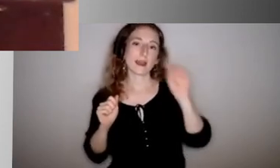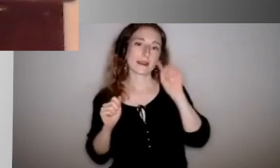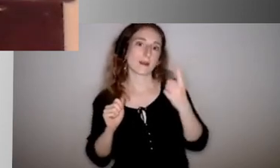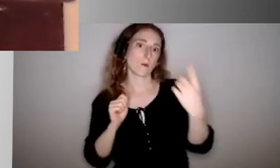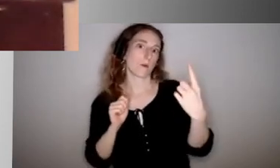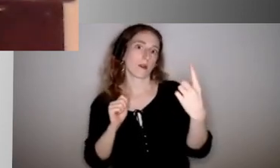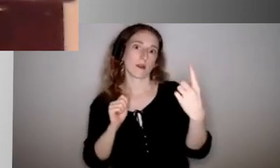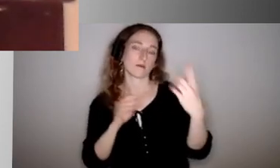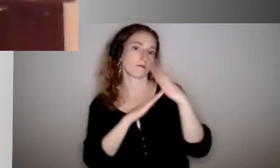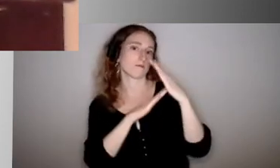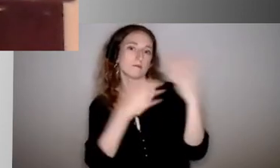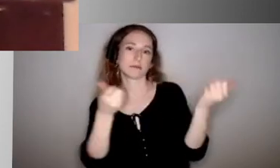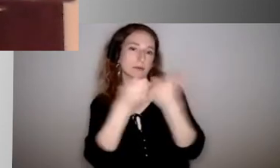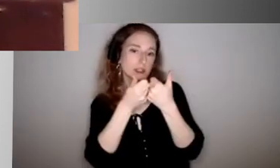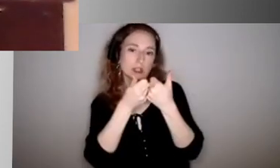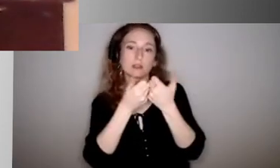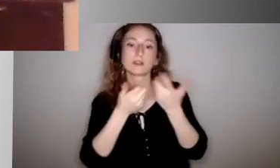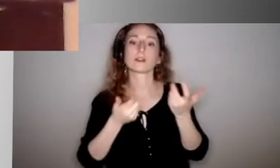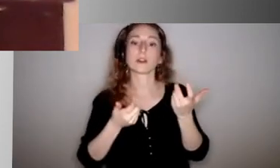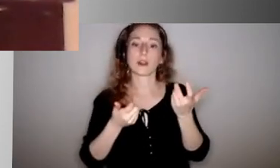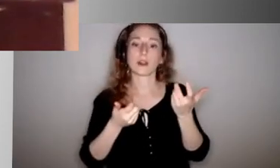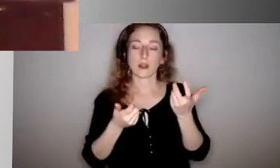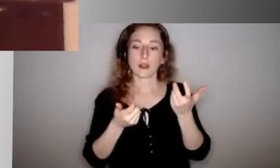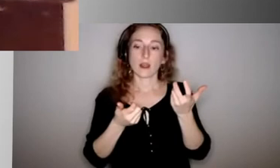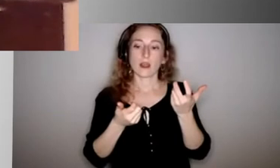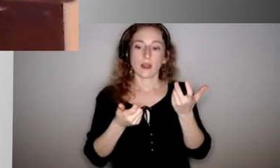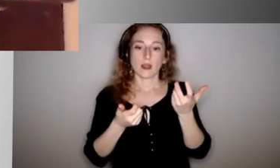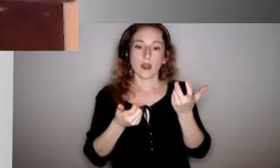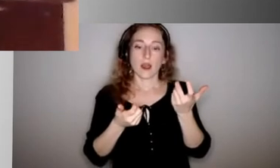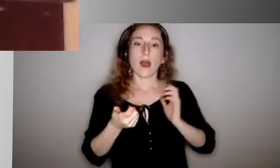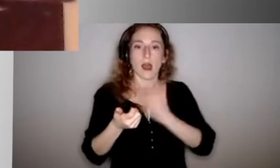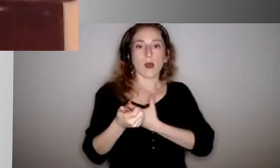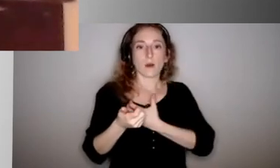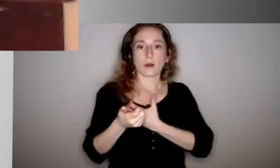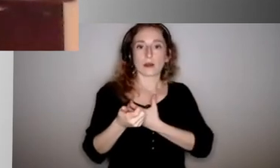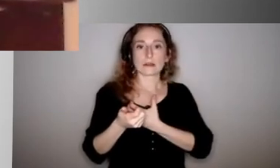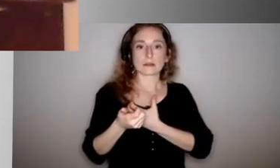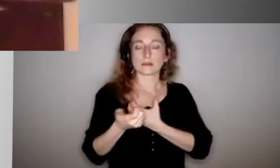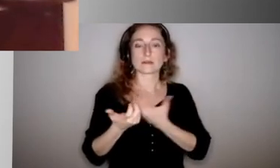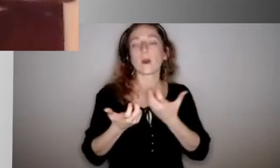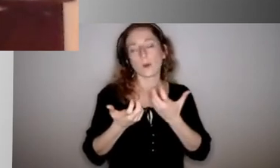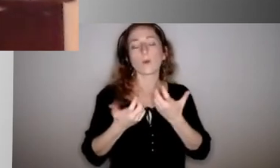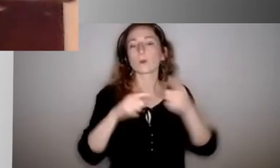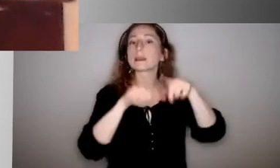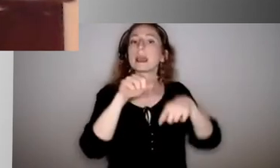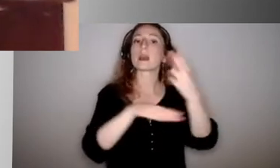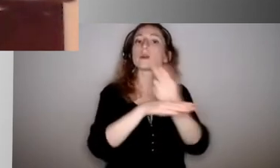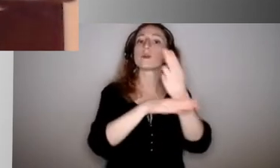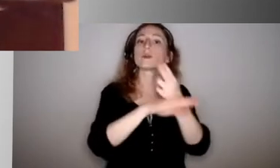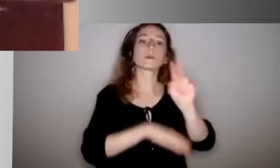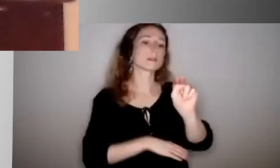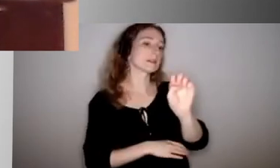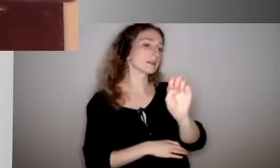things that we heard were our inability to utilize a nebulizer. We have students that are asthmatics that are,